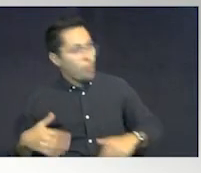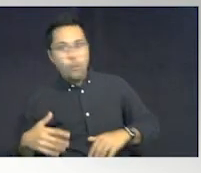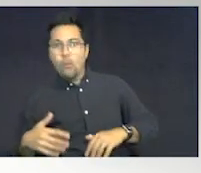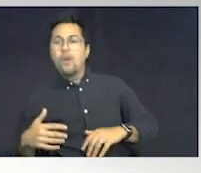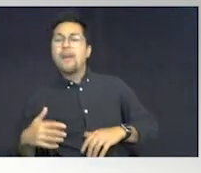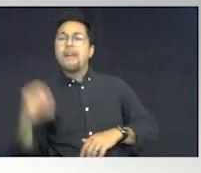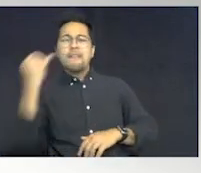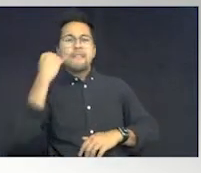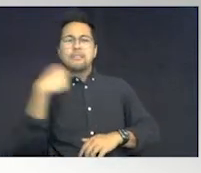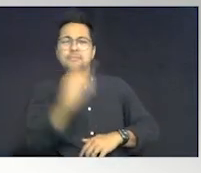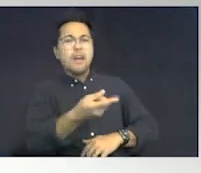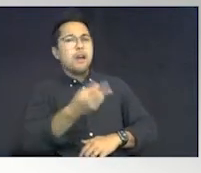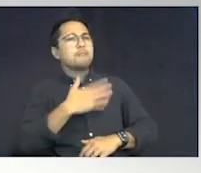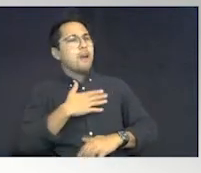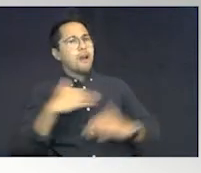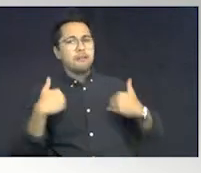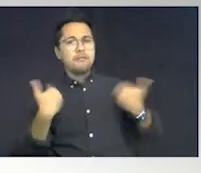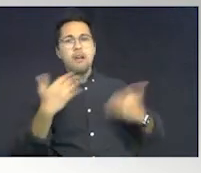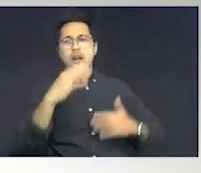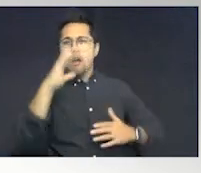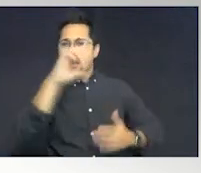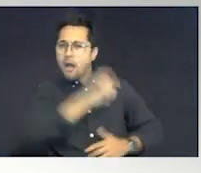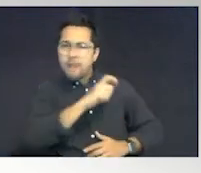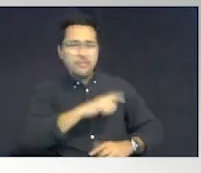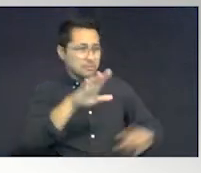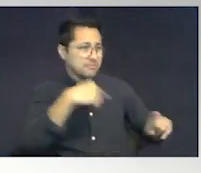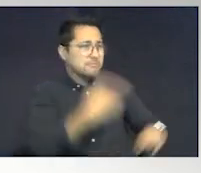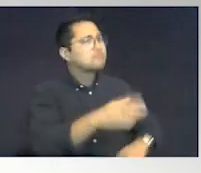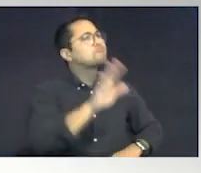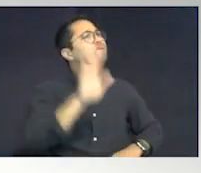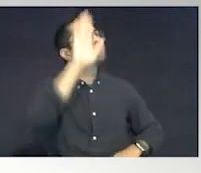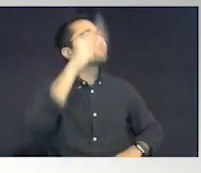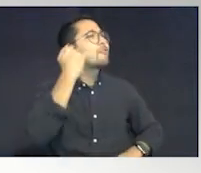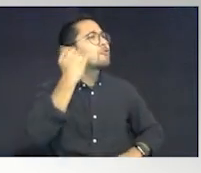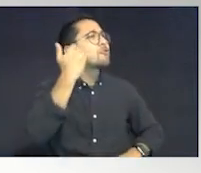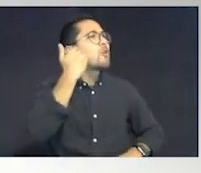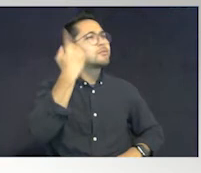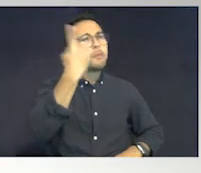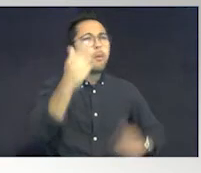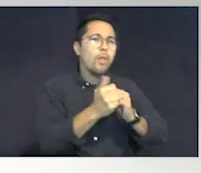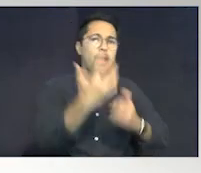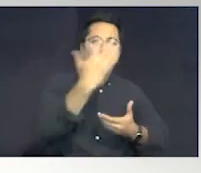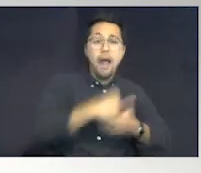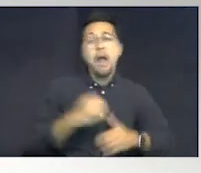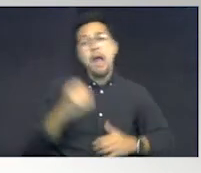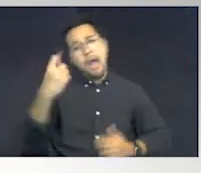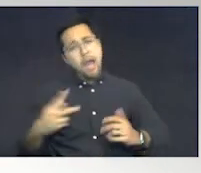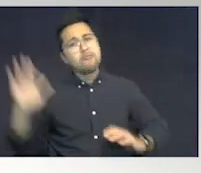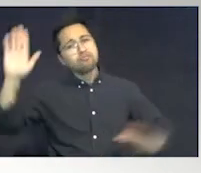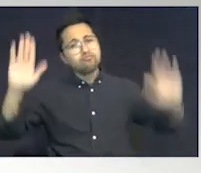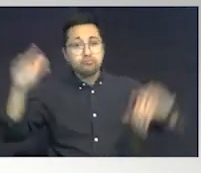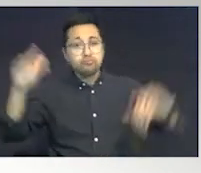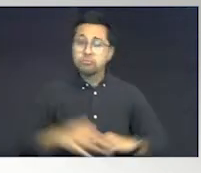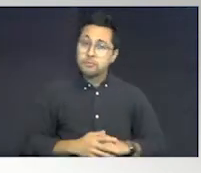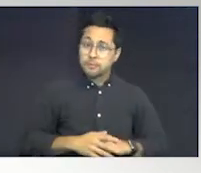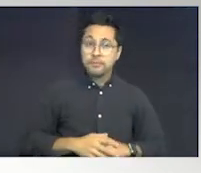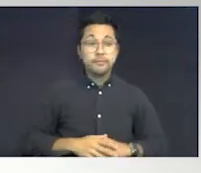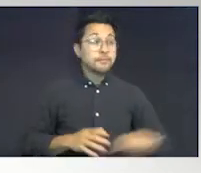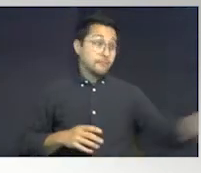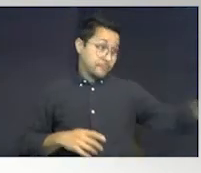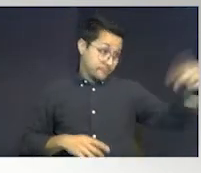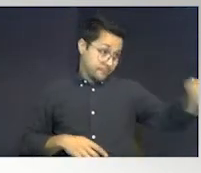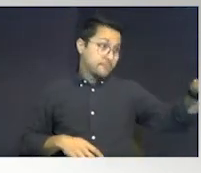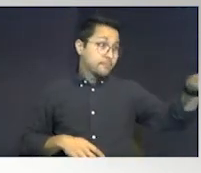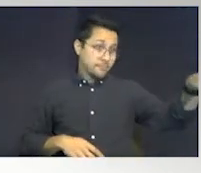young officers, and I look them in the eye and I say, raise your hand if you know someone with autism, and I have to, I said, oh, it will touch you that didn't raise your hand.